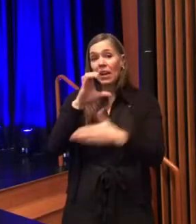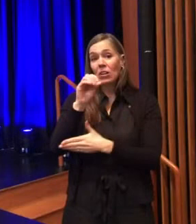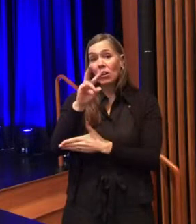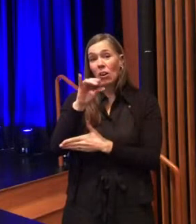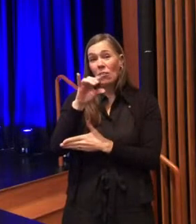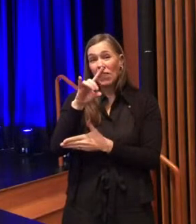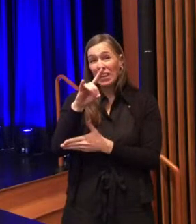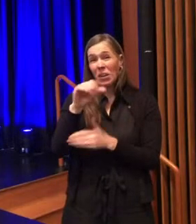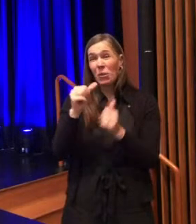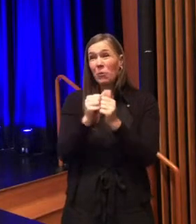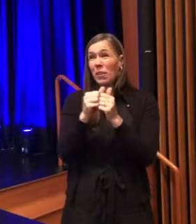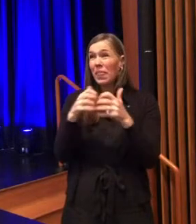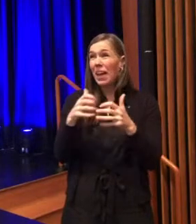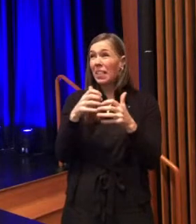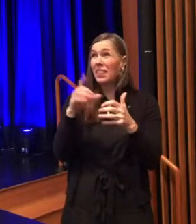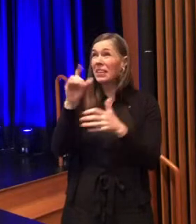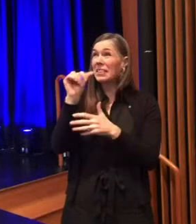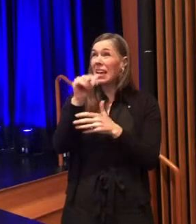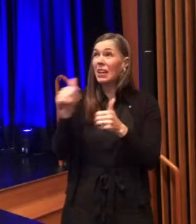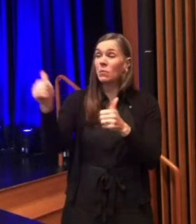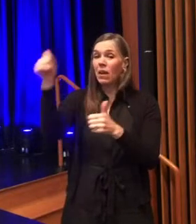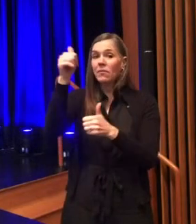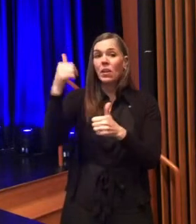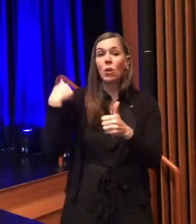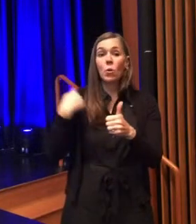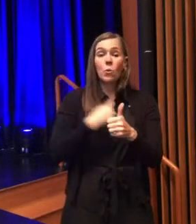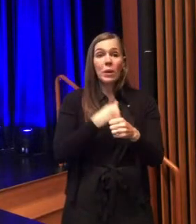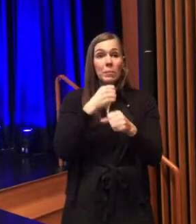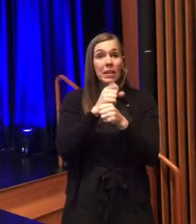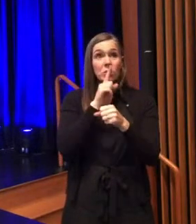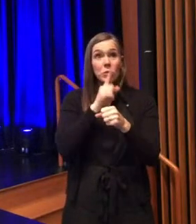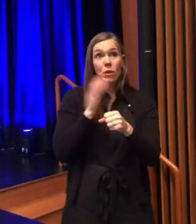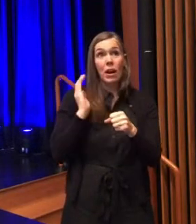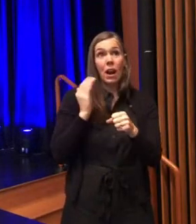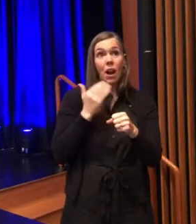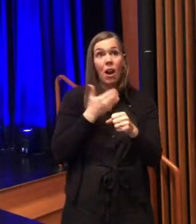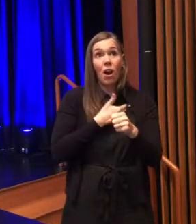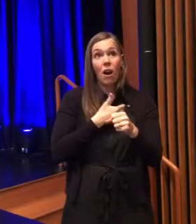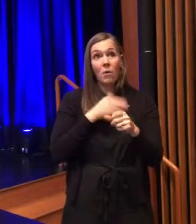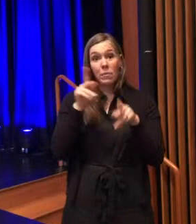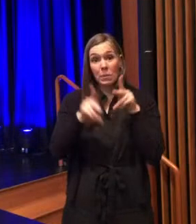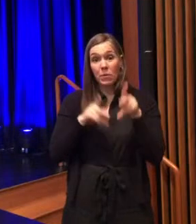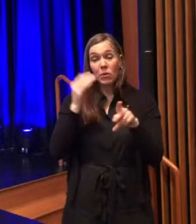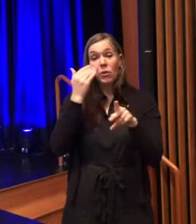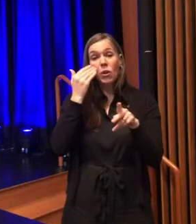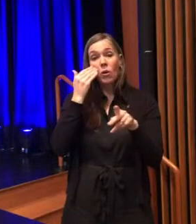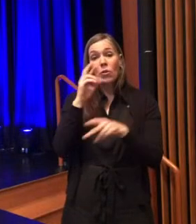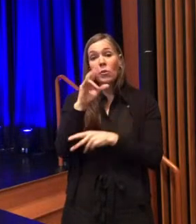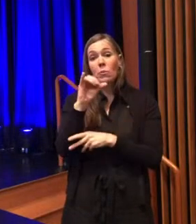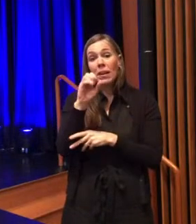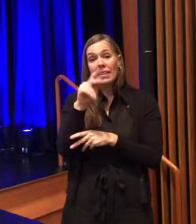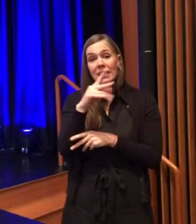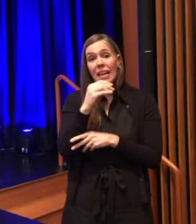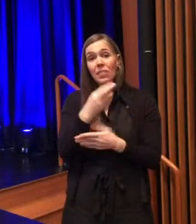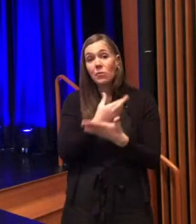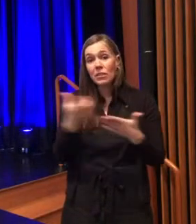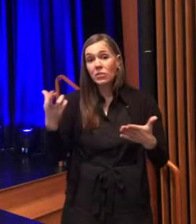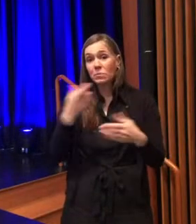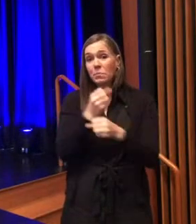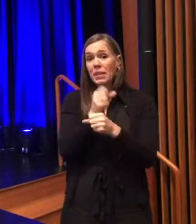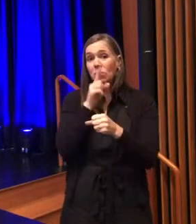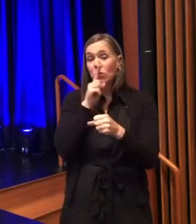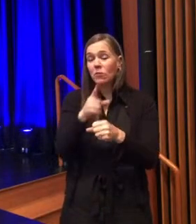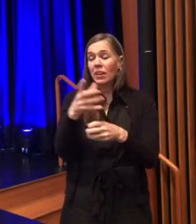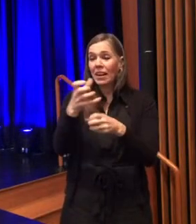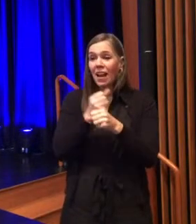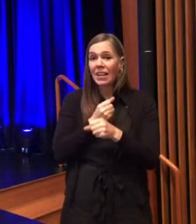community response we doubled down to ensure our residents were aware of risks and resources and maintained essential services without